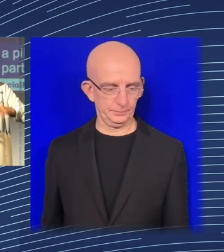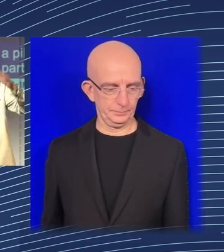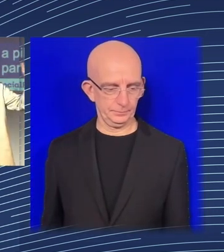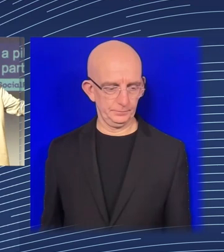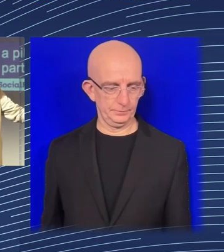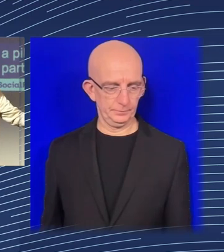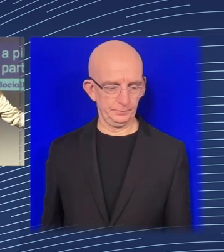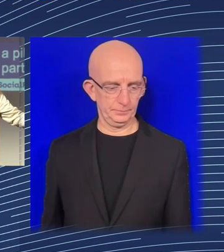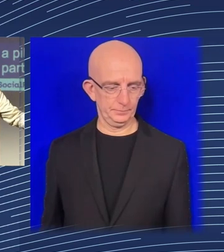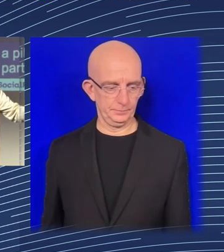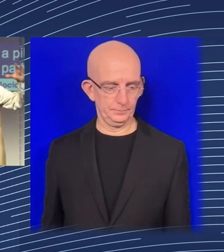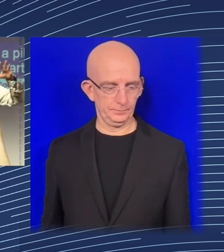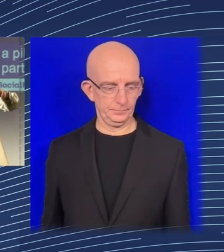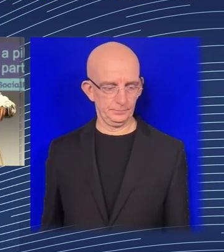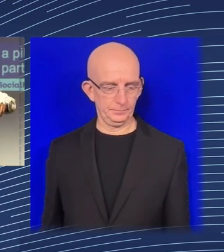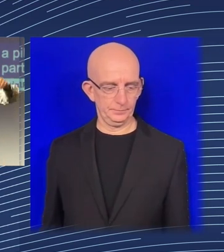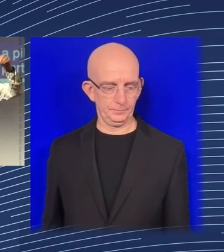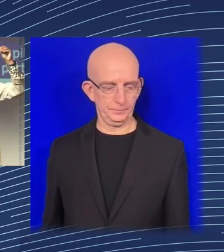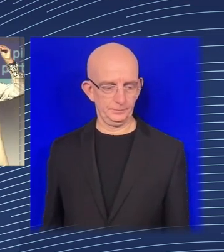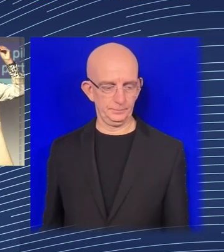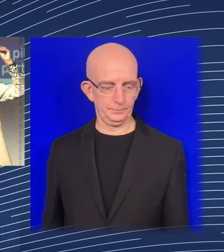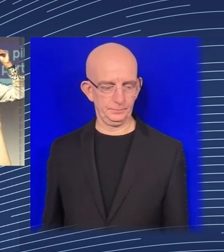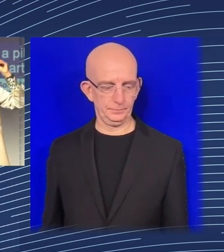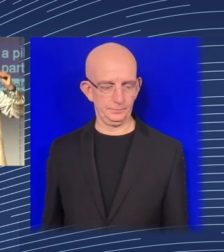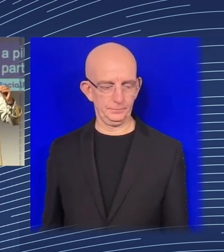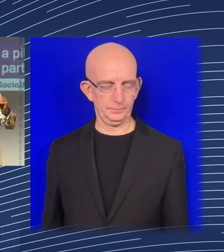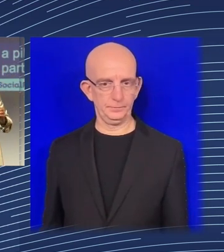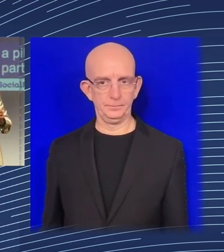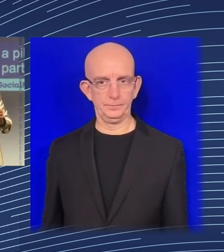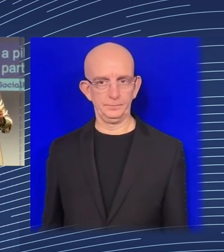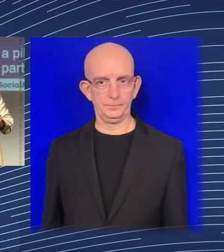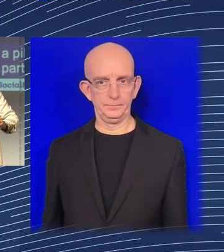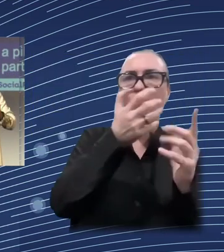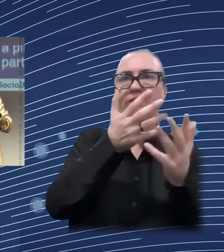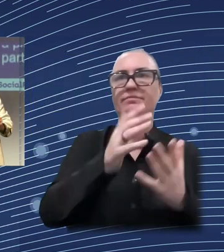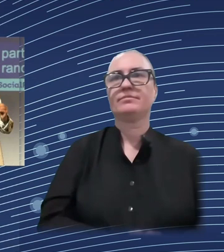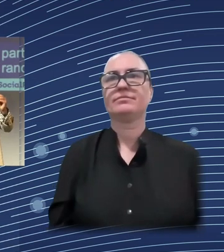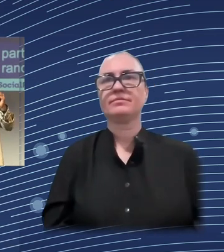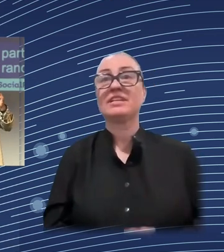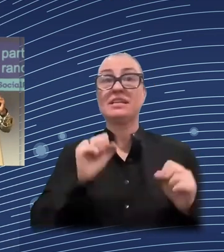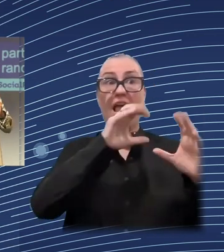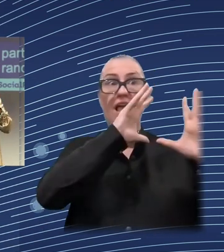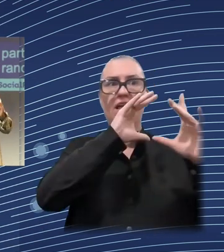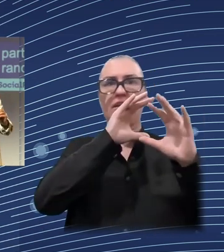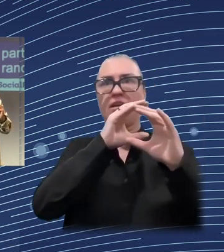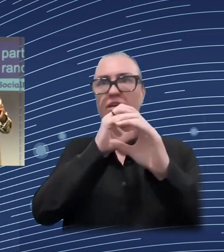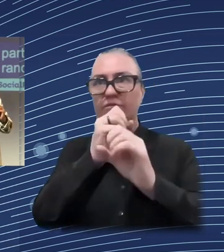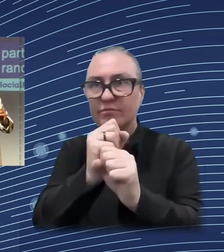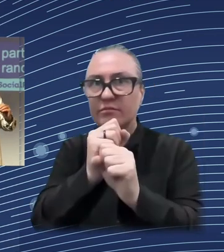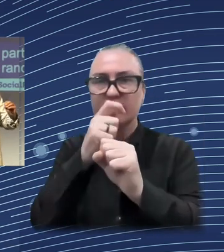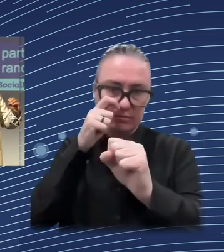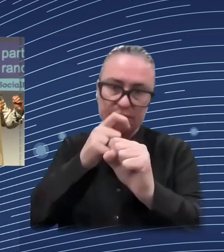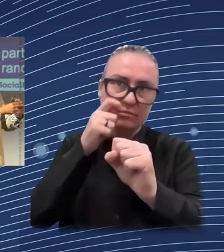And from this pool, you select randomly those who participate. You have to, of course, take